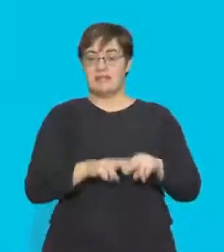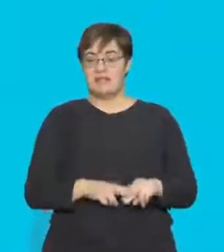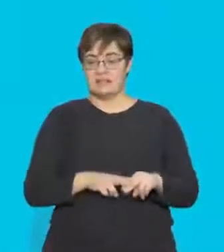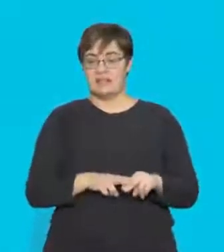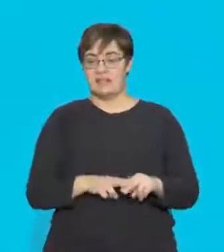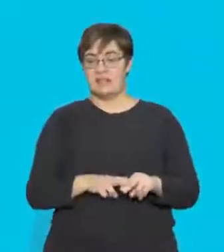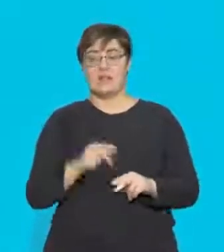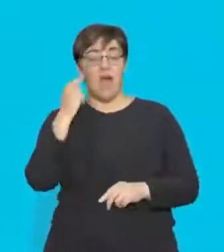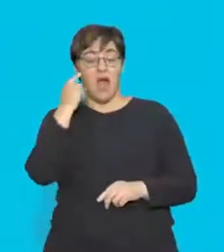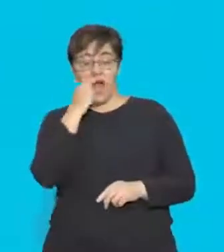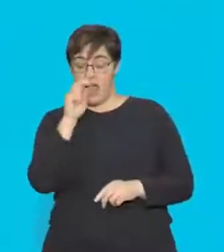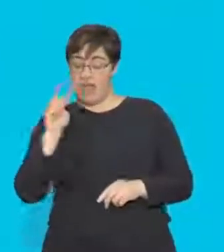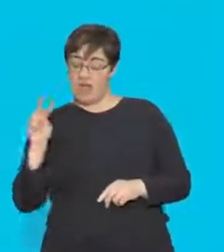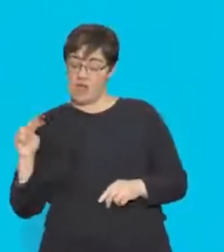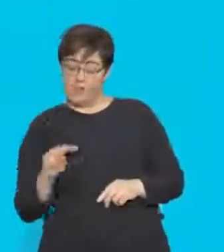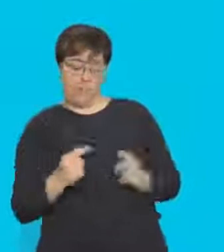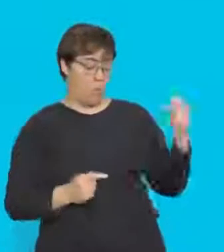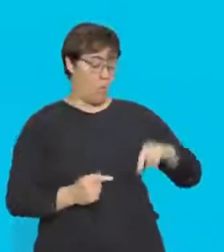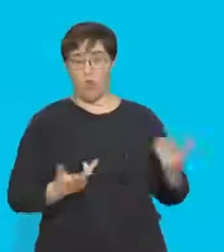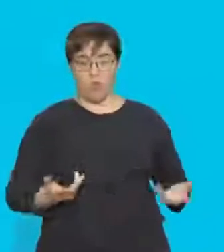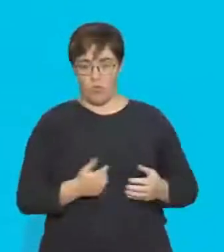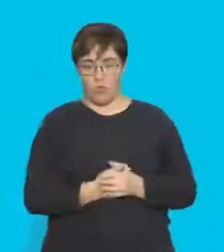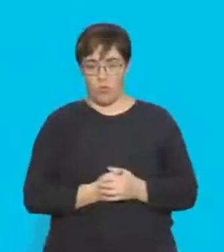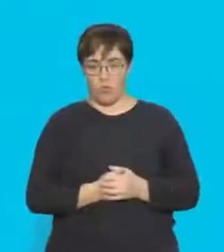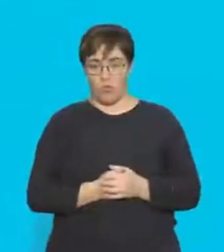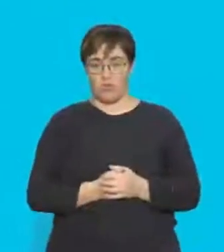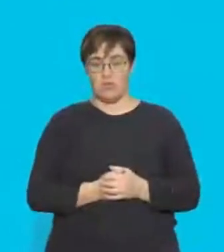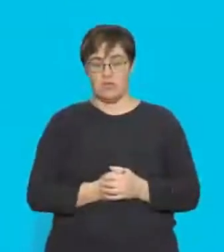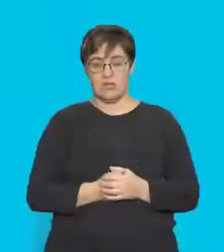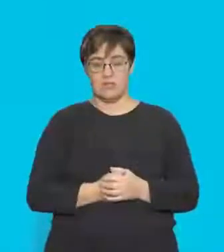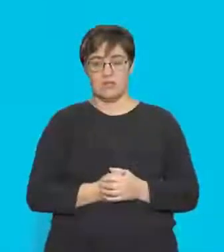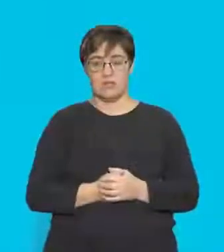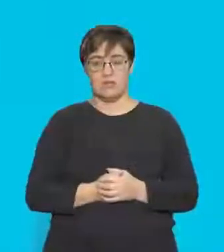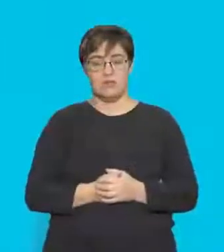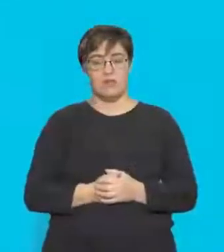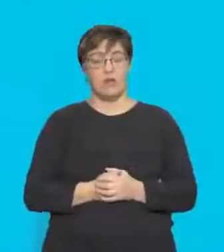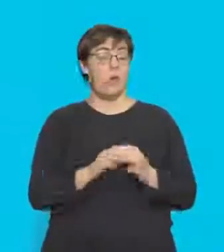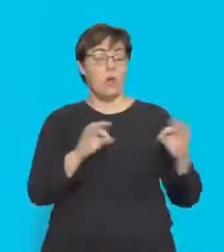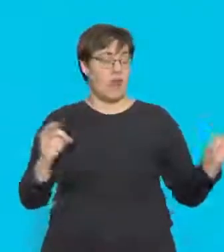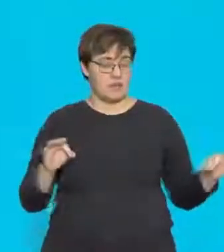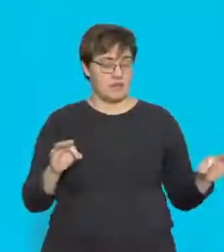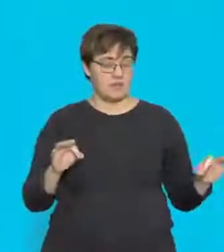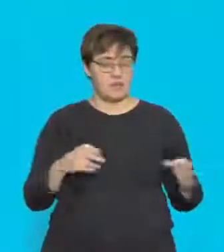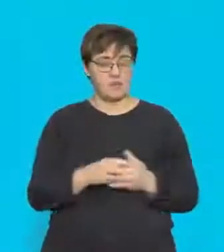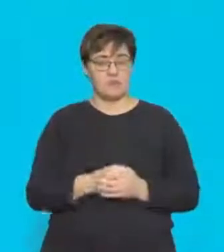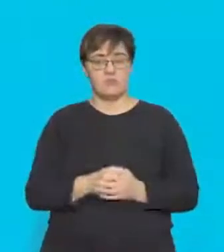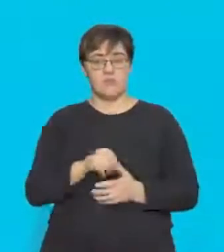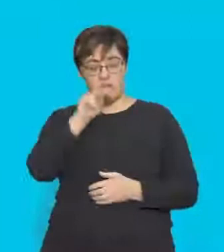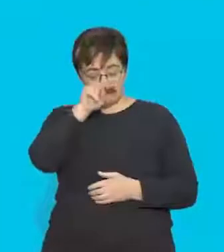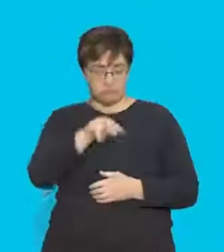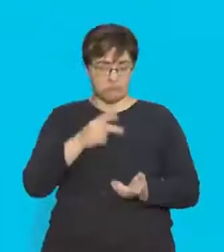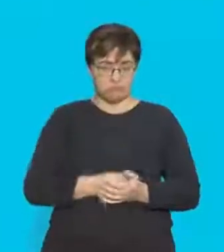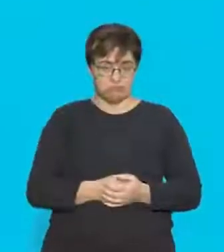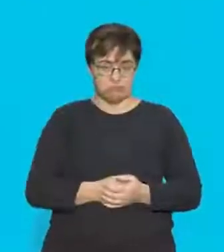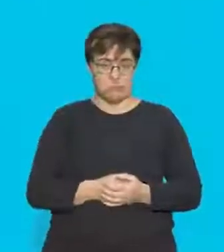on where your eye is. So in this case, we're kind of looking at the piece of wire, the straight piece of wire, in a long